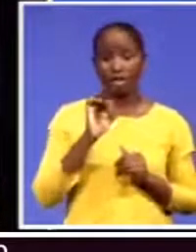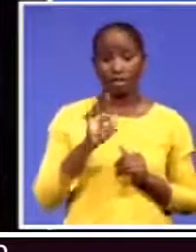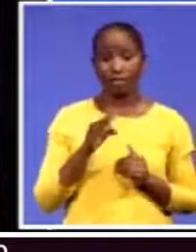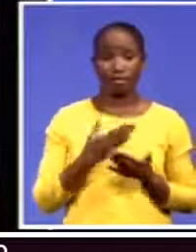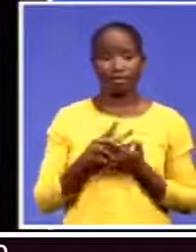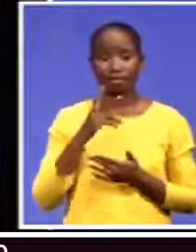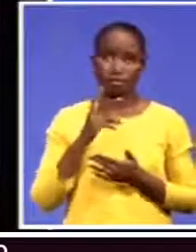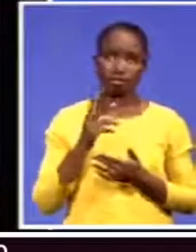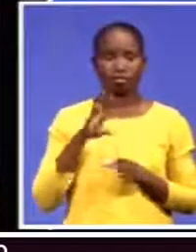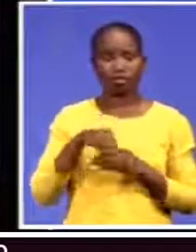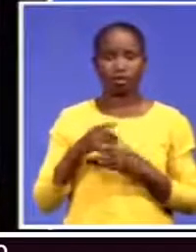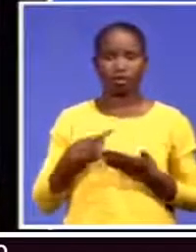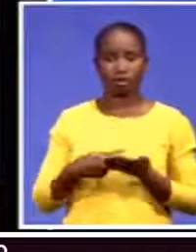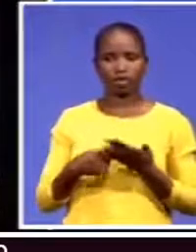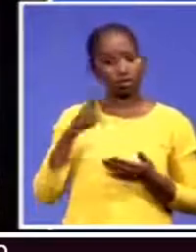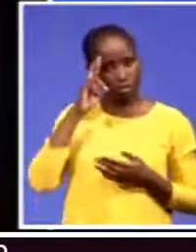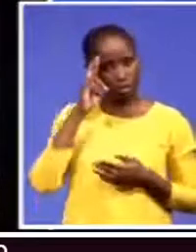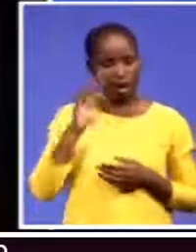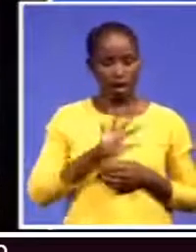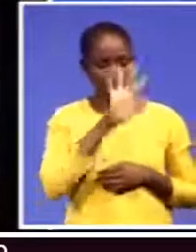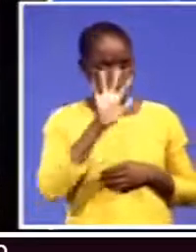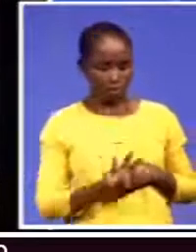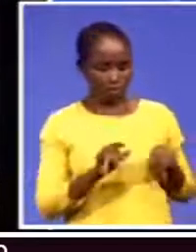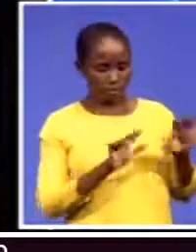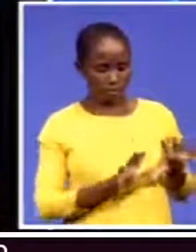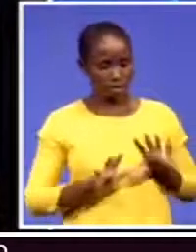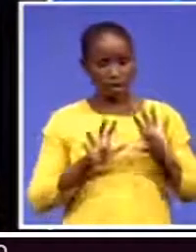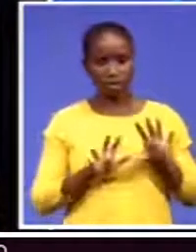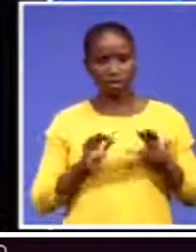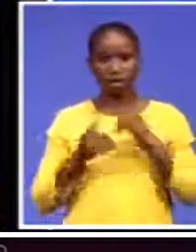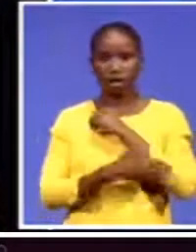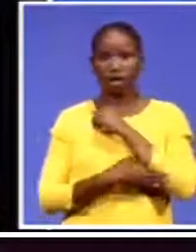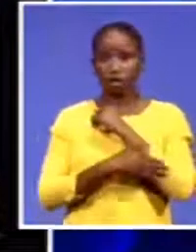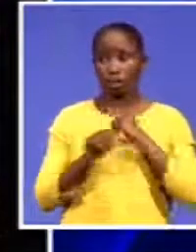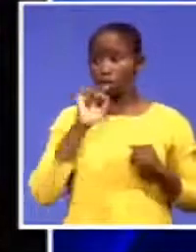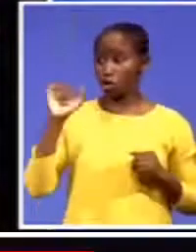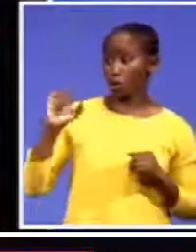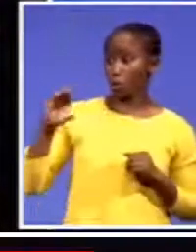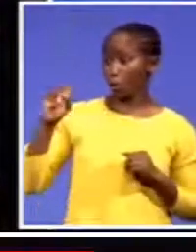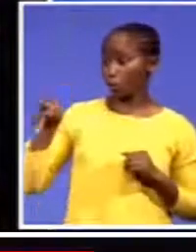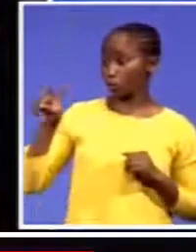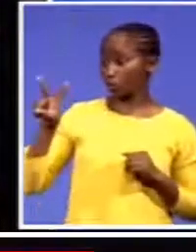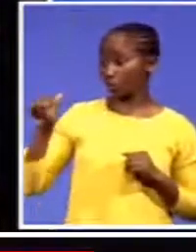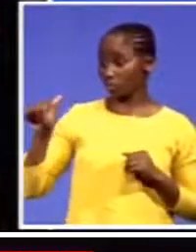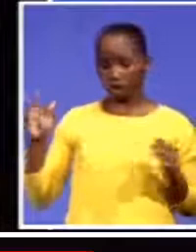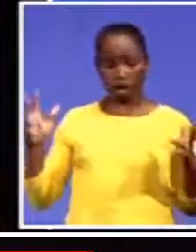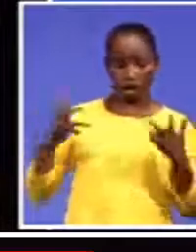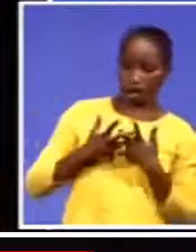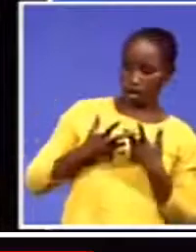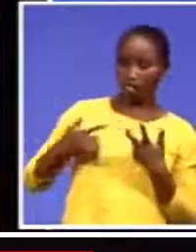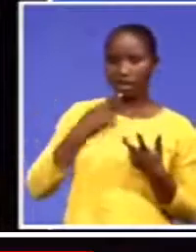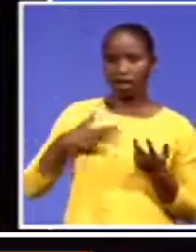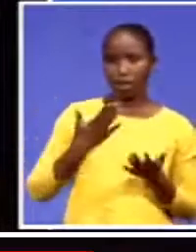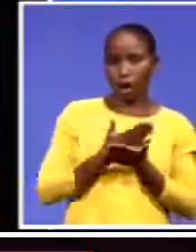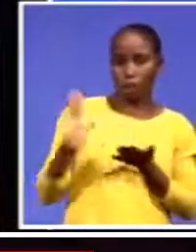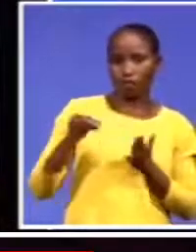countries are not ready to go where COP26 wants them to go with regard to removing coal. And that's why you've heard about playing down